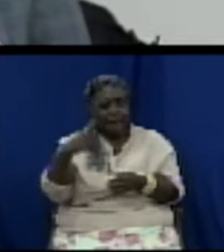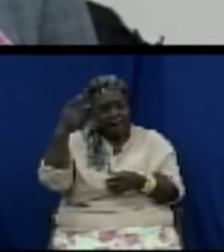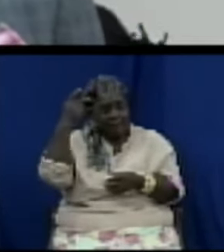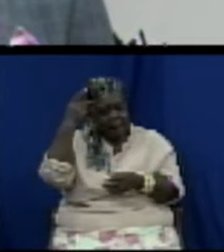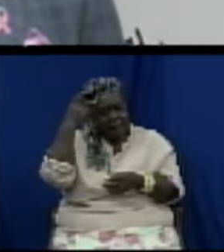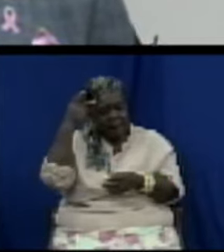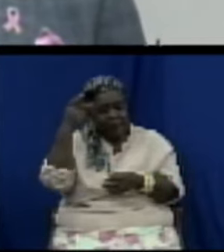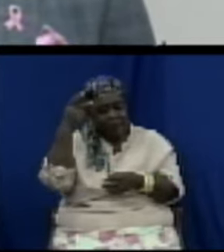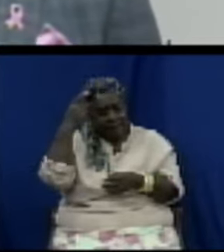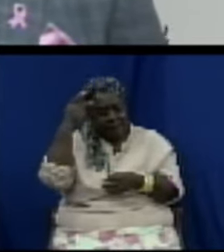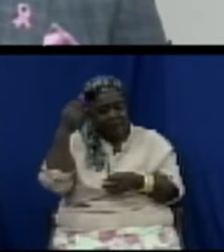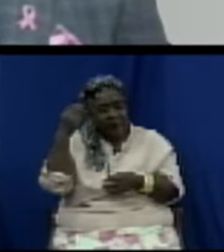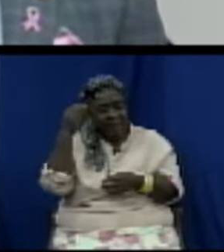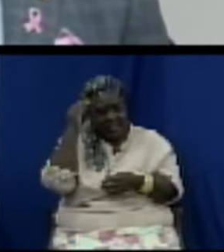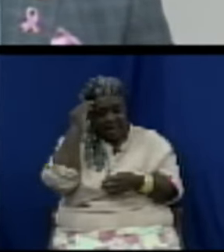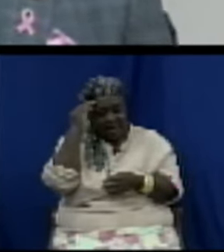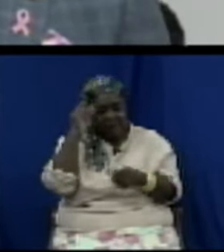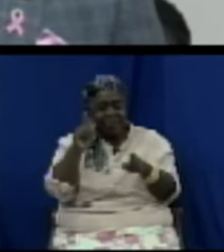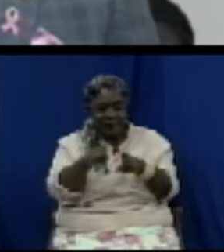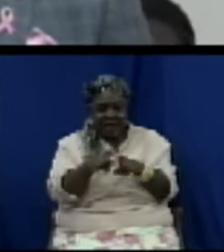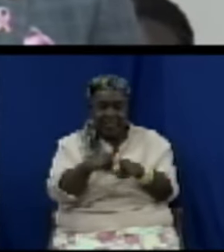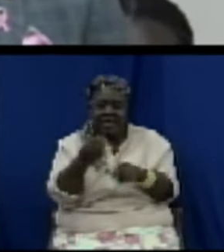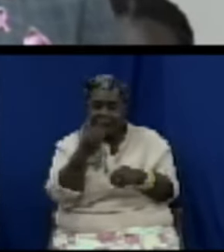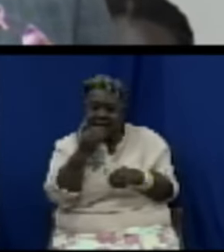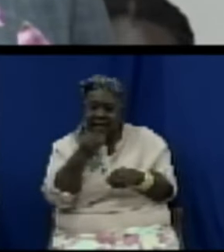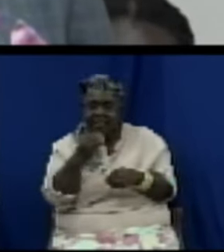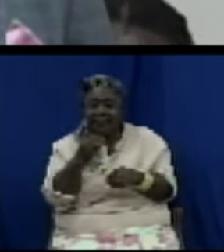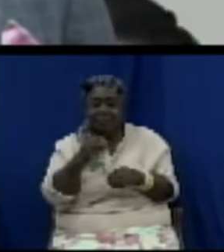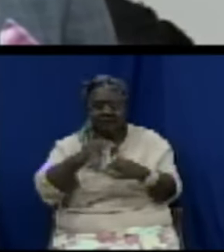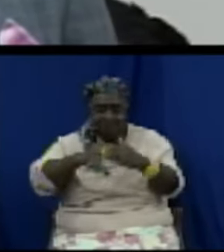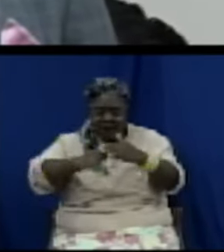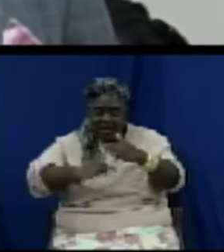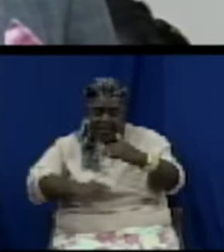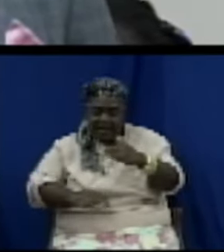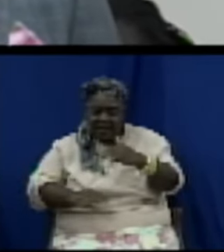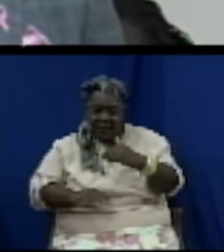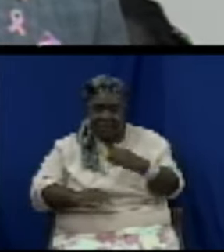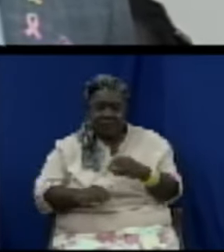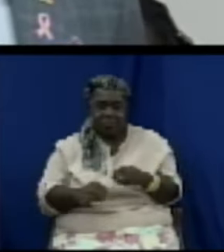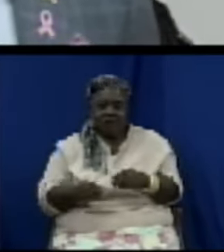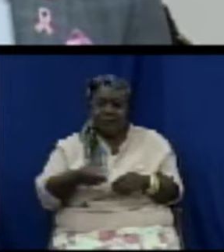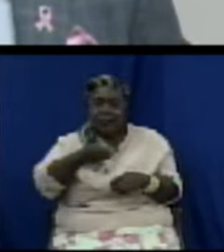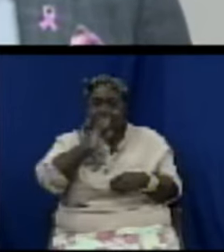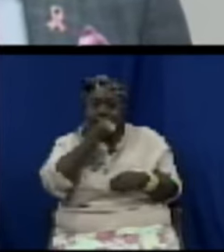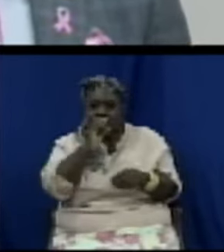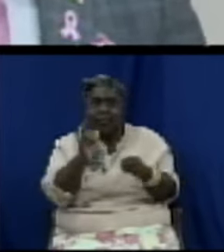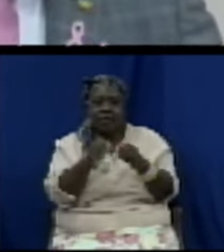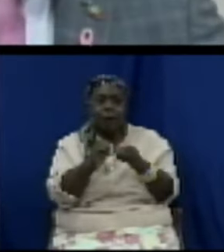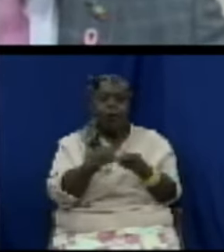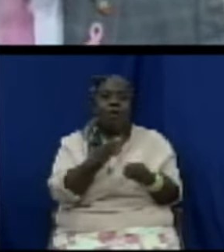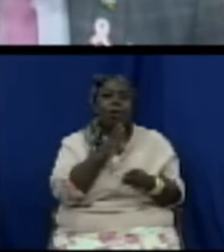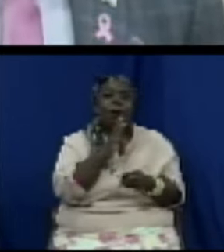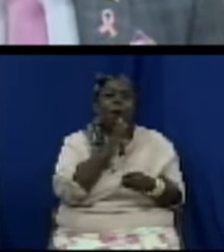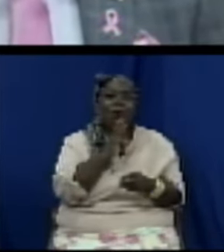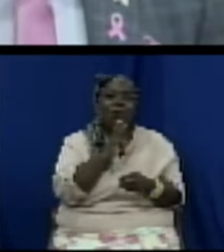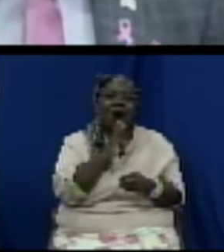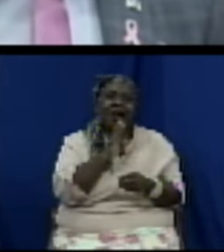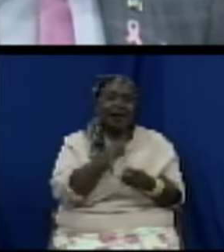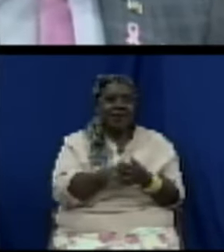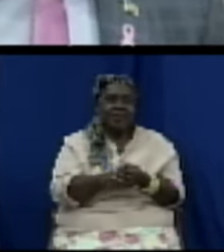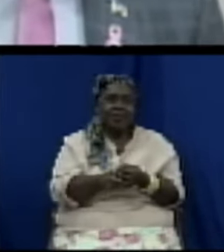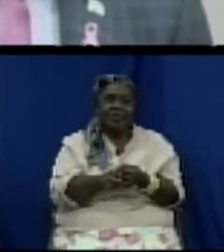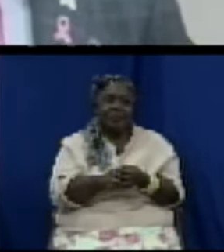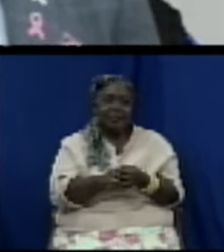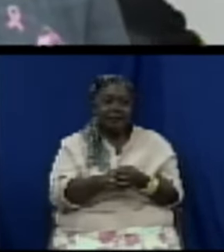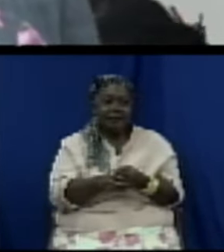And that will make a significant difference. Instead of drinking juice, and I'm not the senior doctor on the team, my senior colleague is right here. I